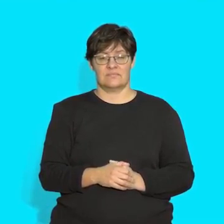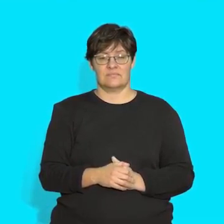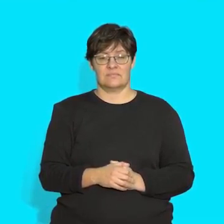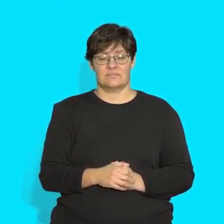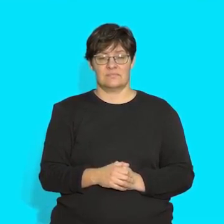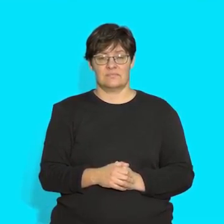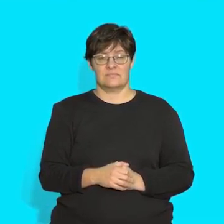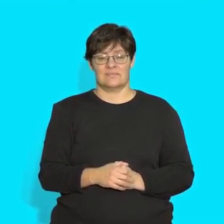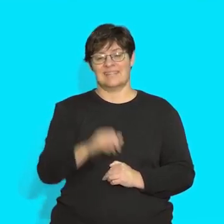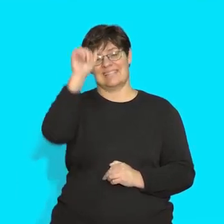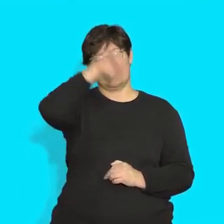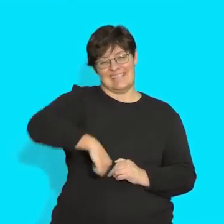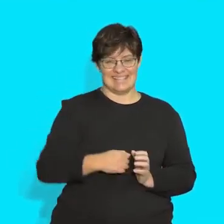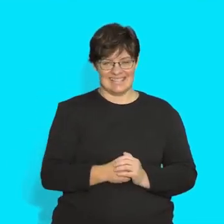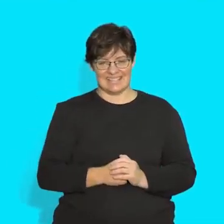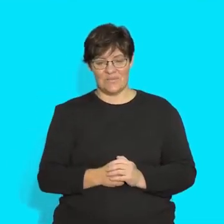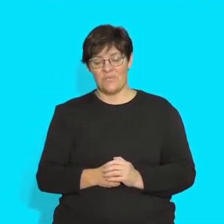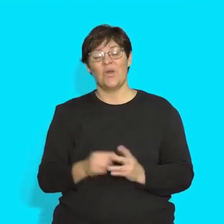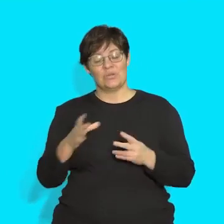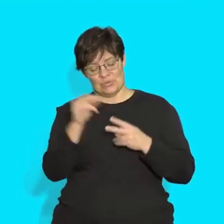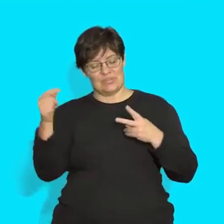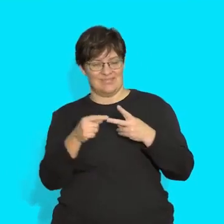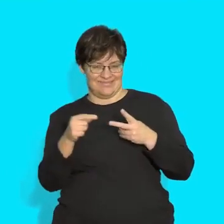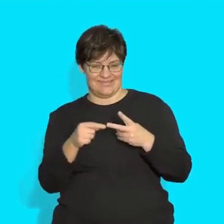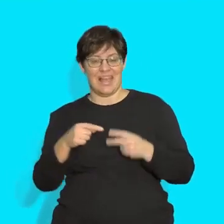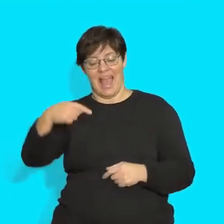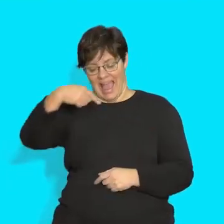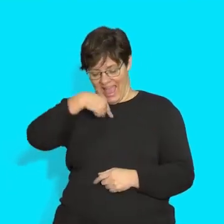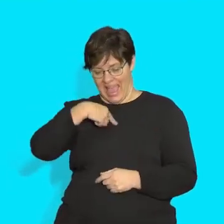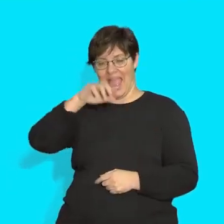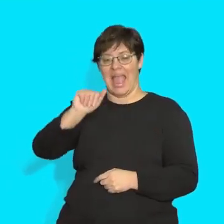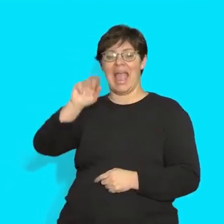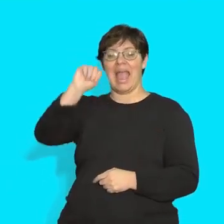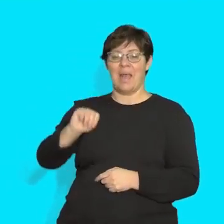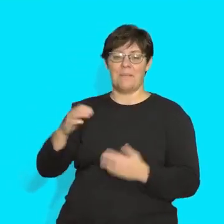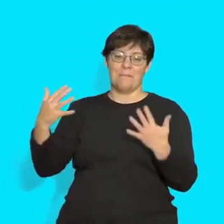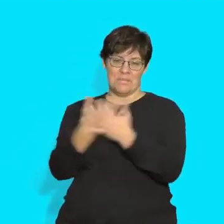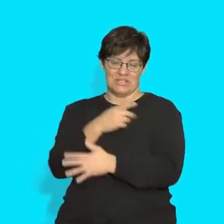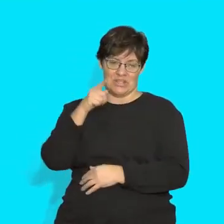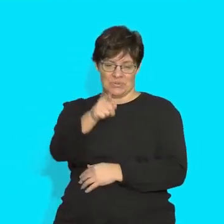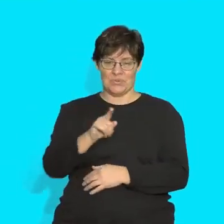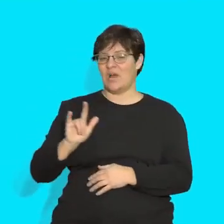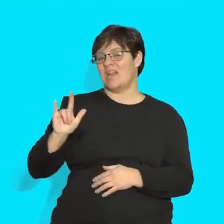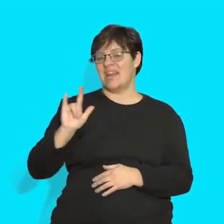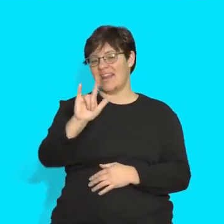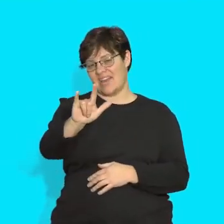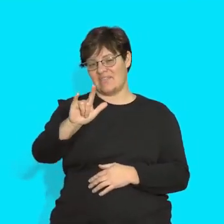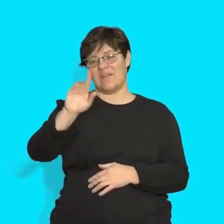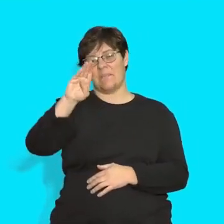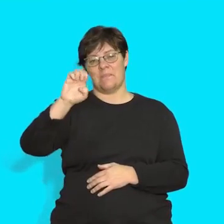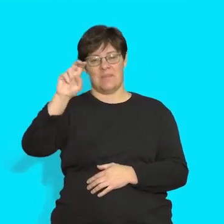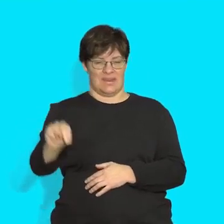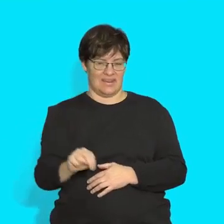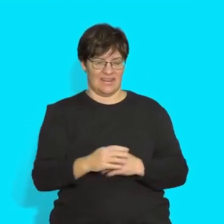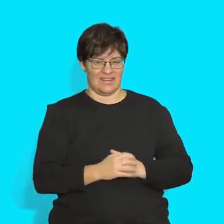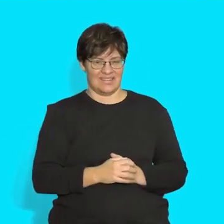Yes, we would say, I am missing you, love Ben. What